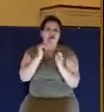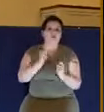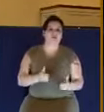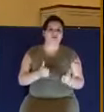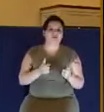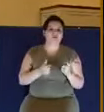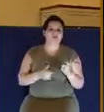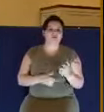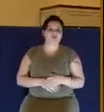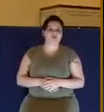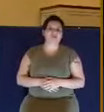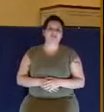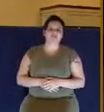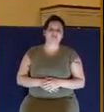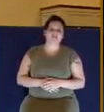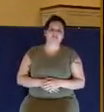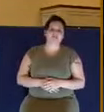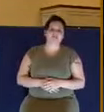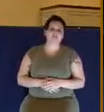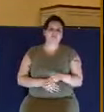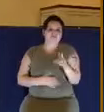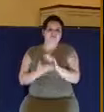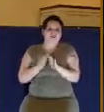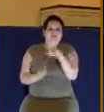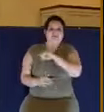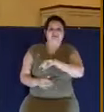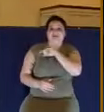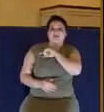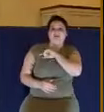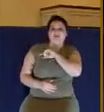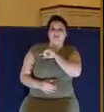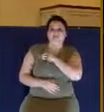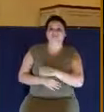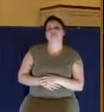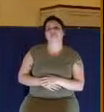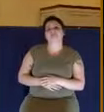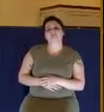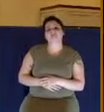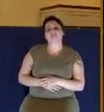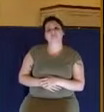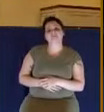It's over with. You're guilty as a transgressor. That's what James says.